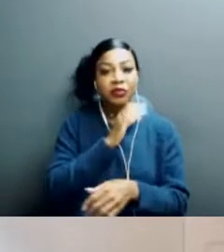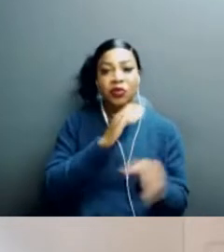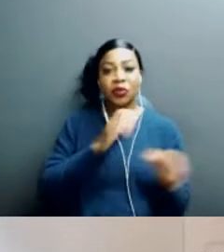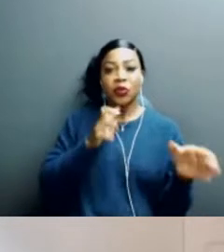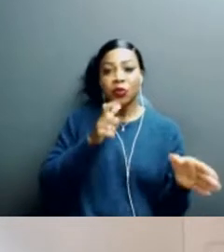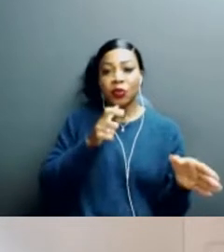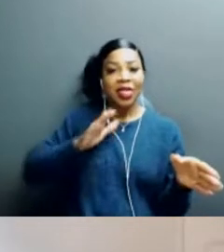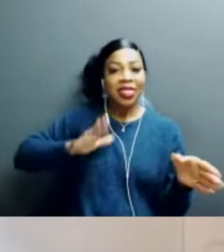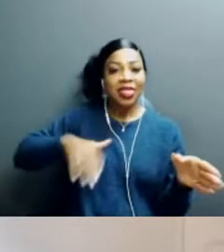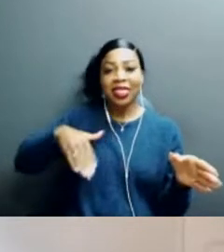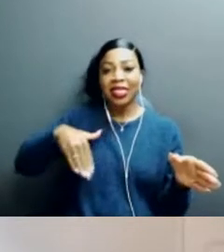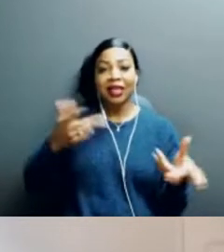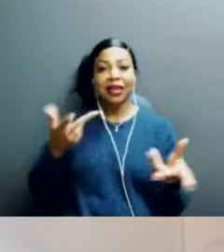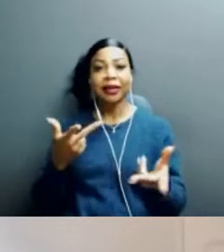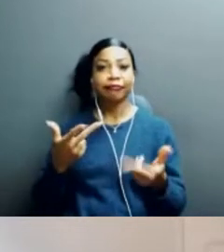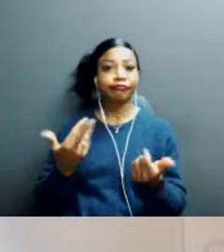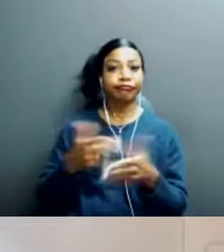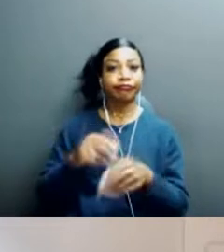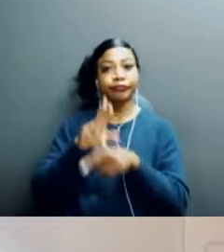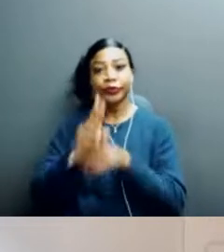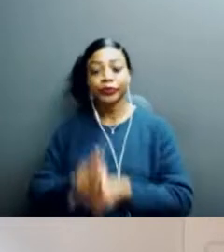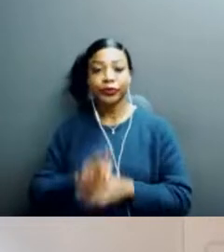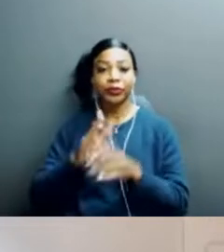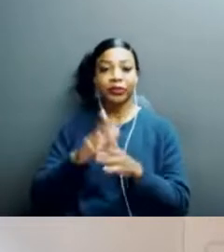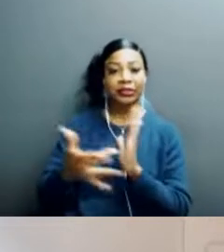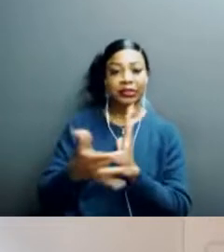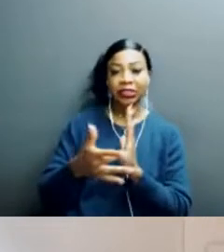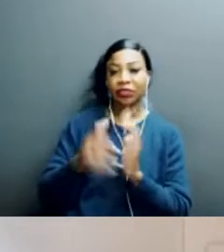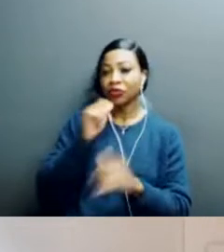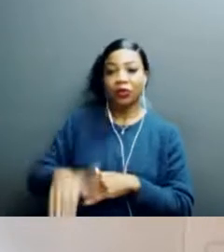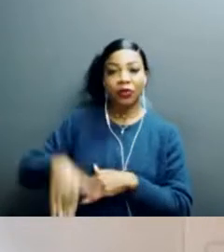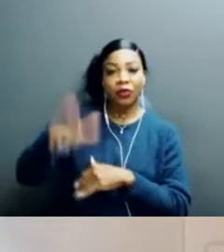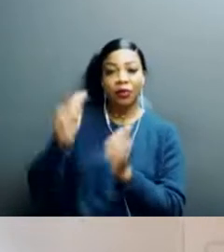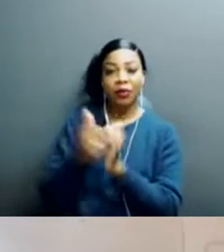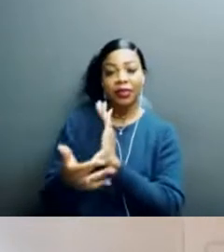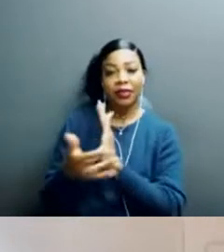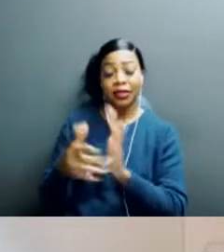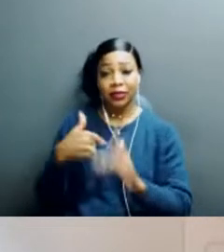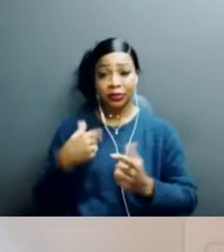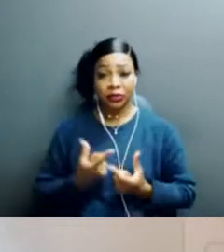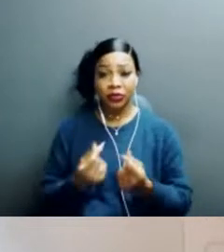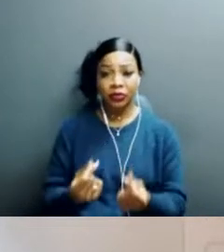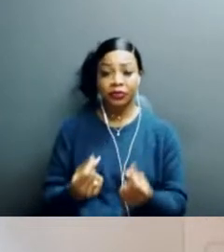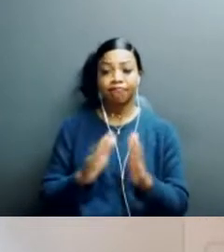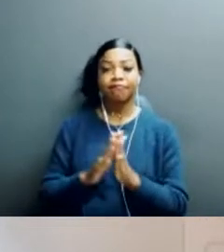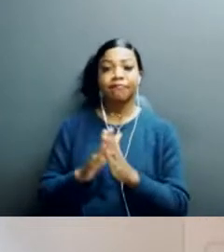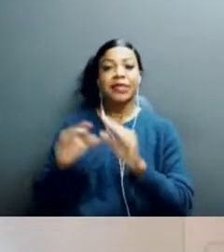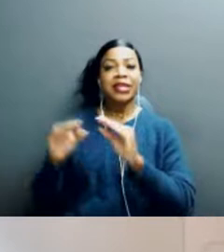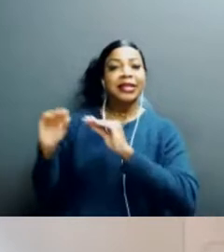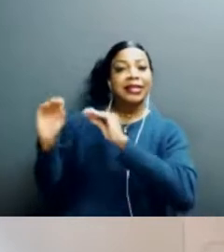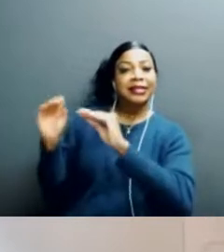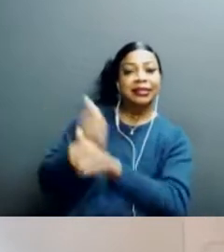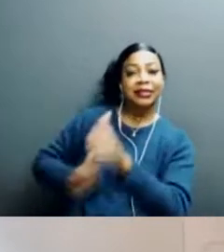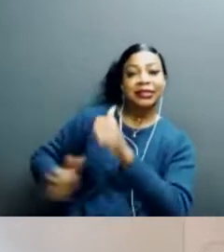grow up with it. So, you know, we, we, we, a lot of the work that I do is educating, um, senior executives around